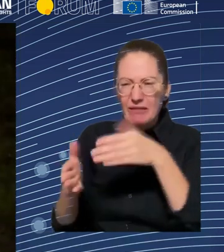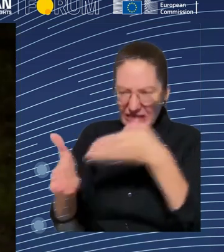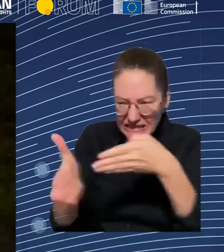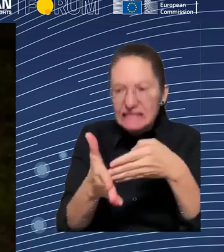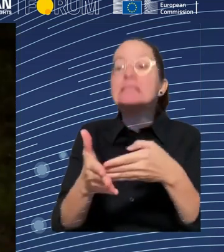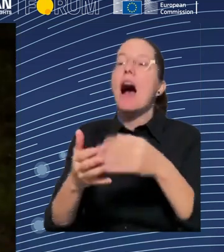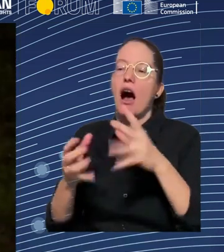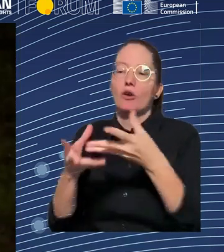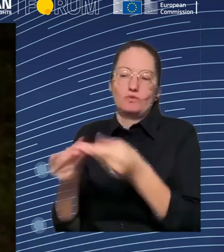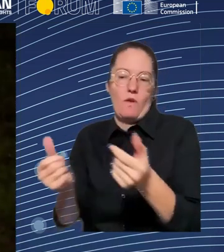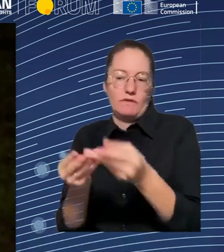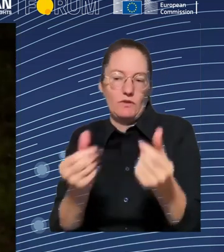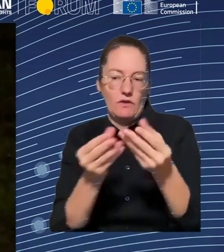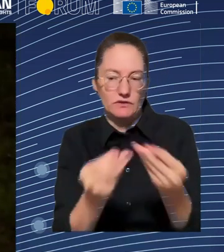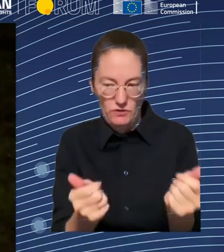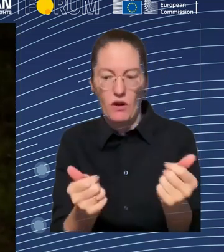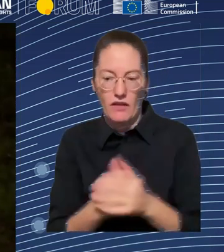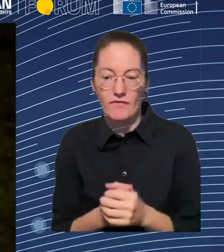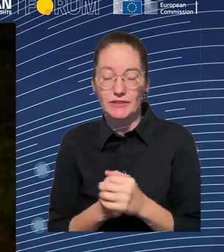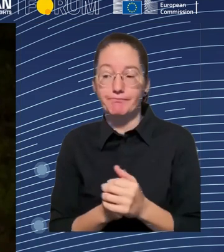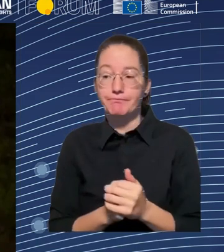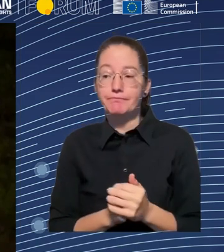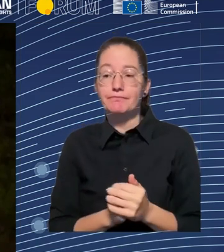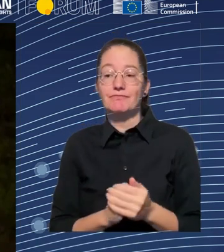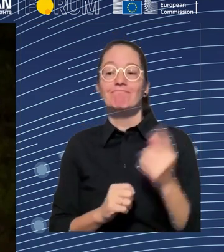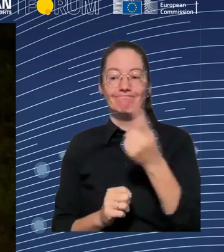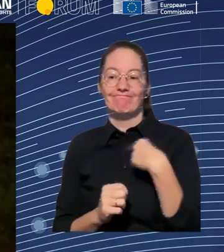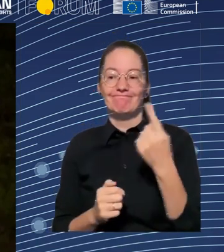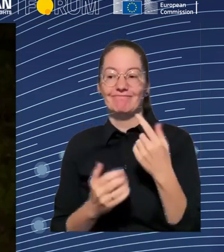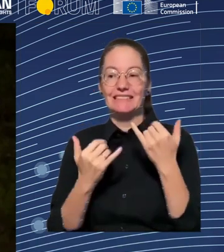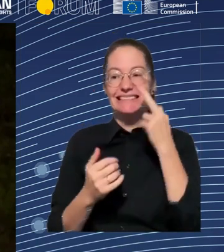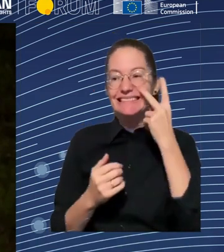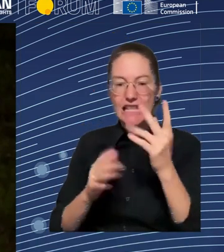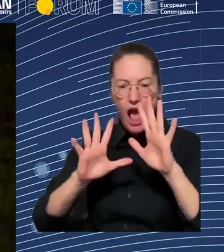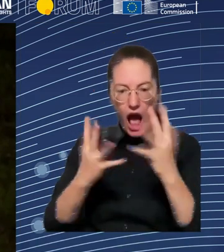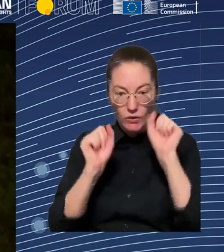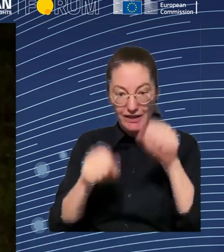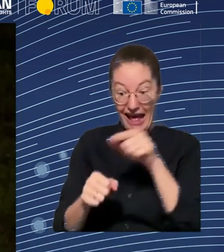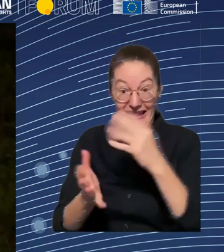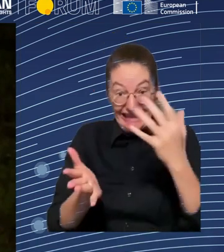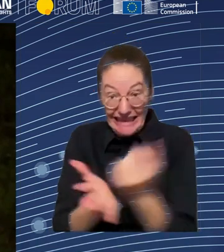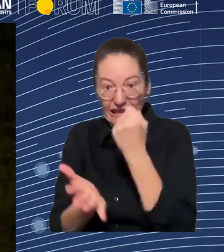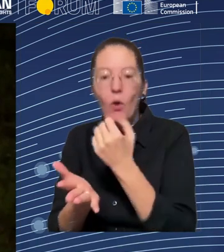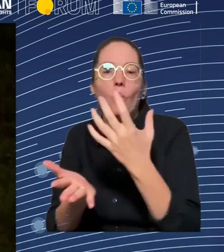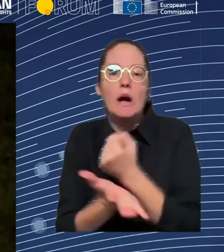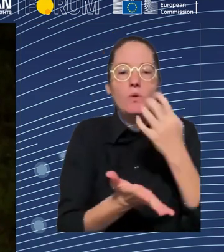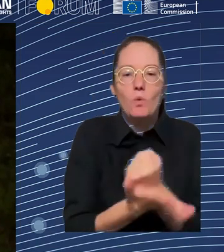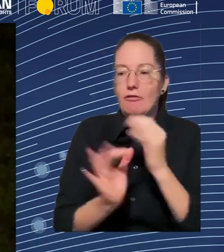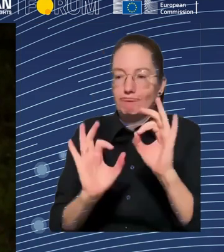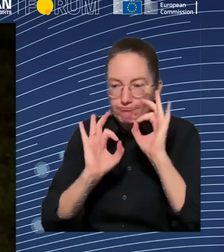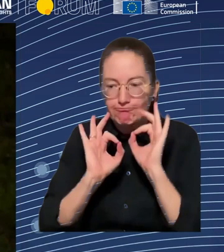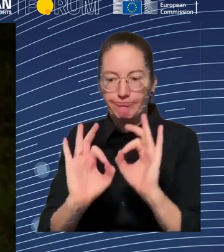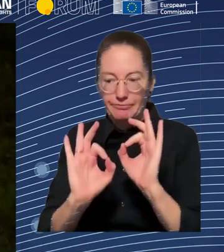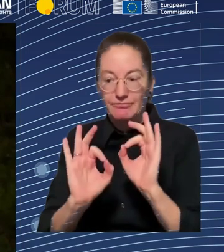.S., the key to having this work successfully, which I think is partly what you were touching on, is you have to